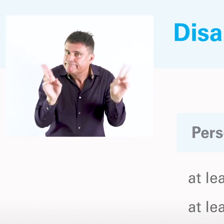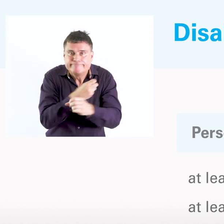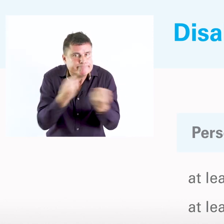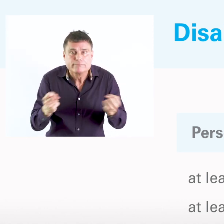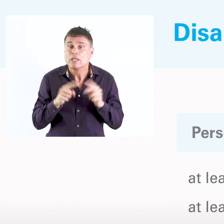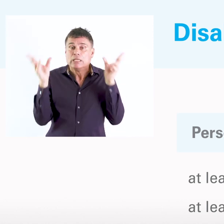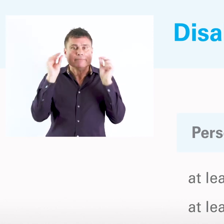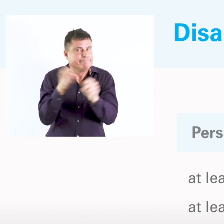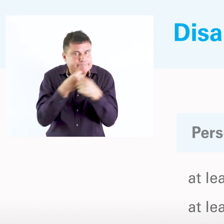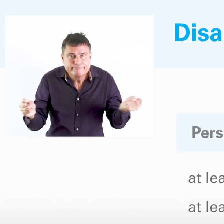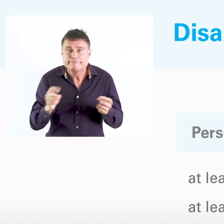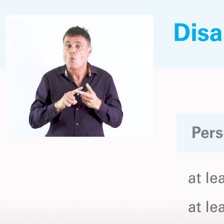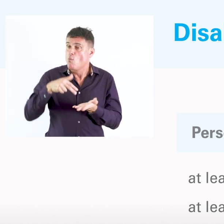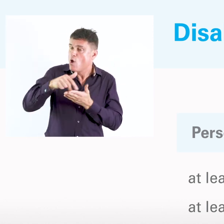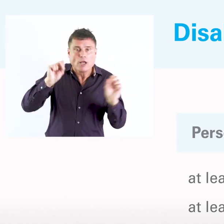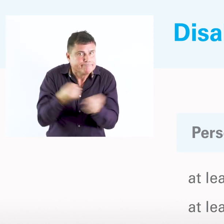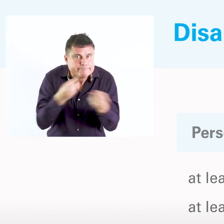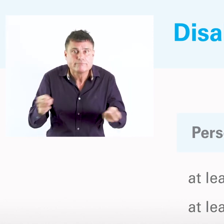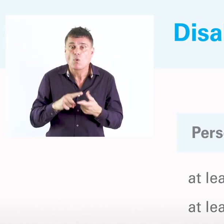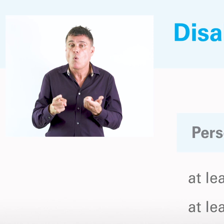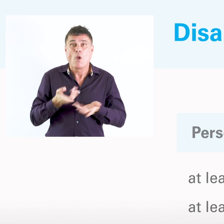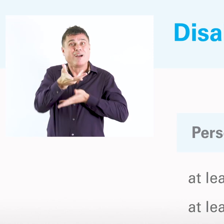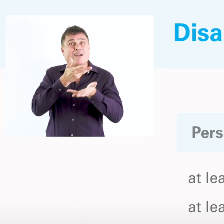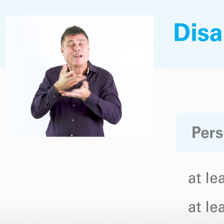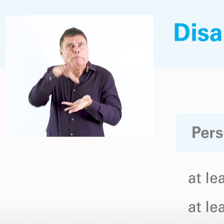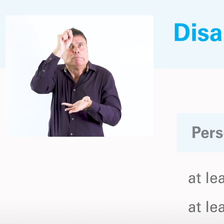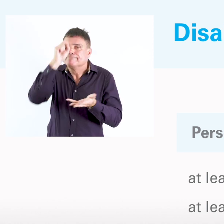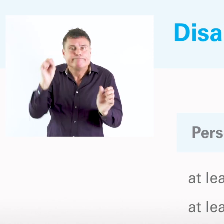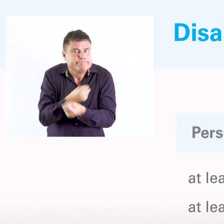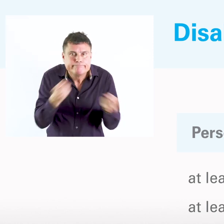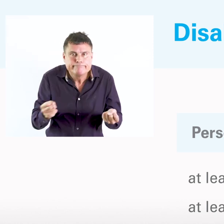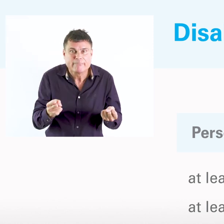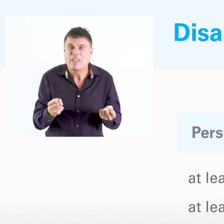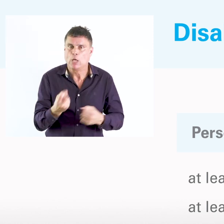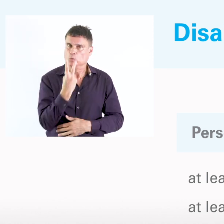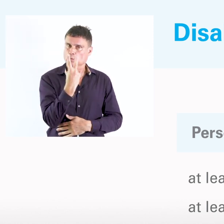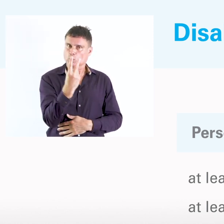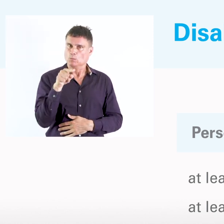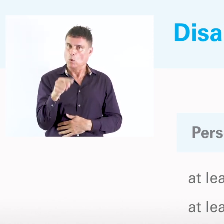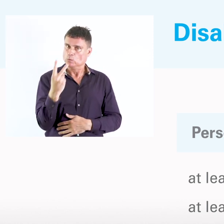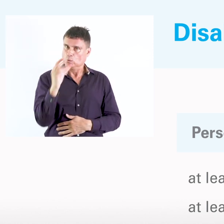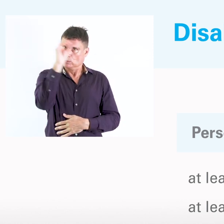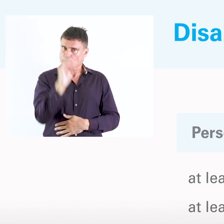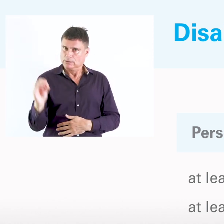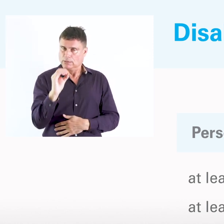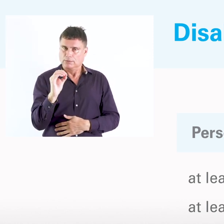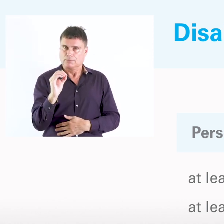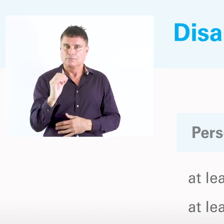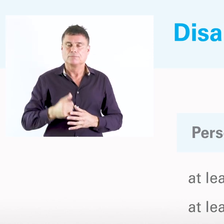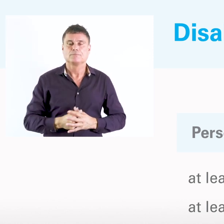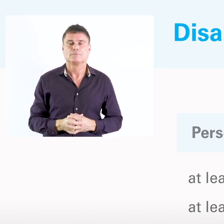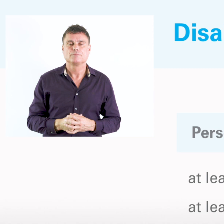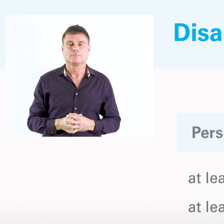they were unable to see or hear or walk or remember or communicate, the prevalence would